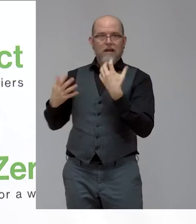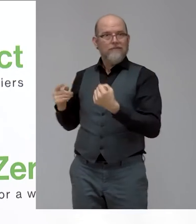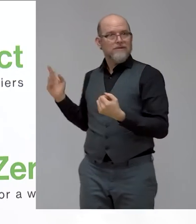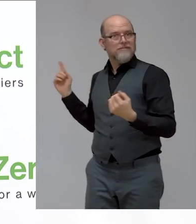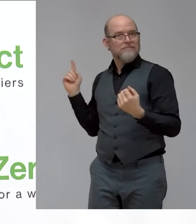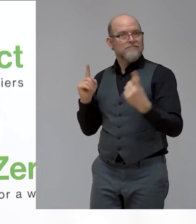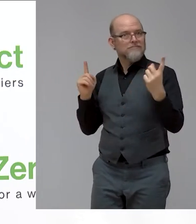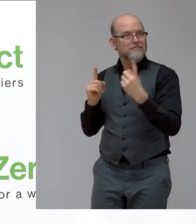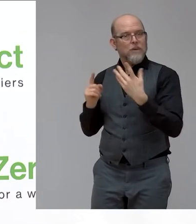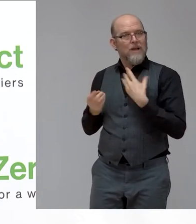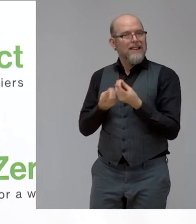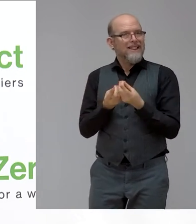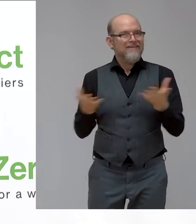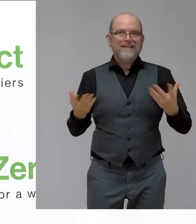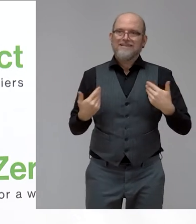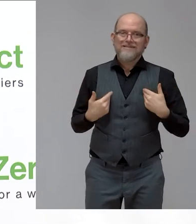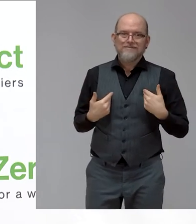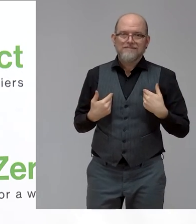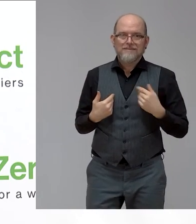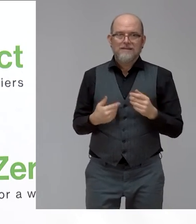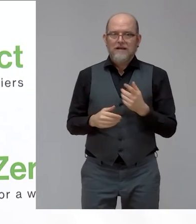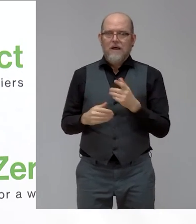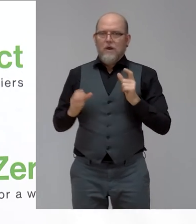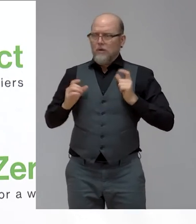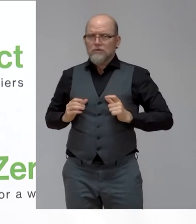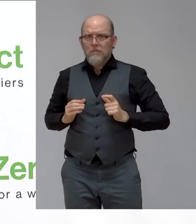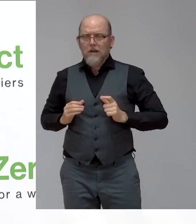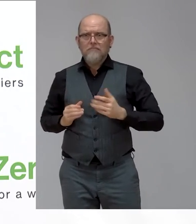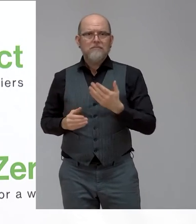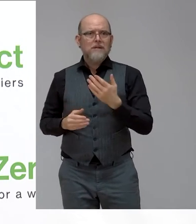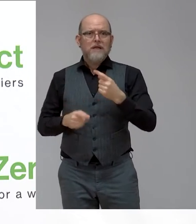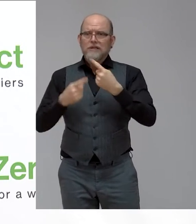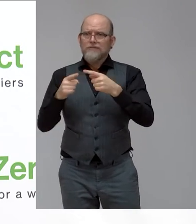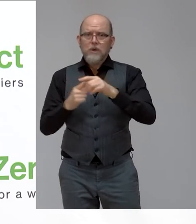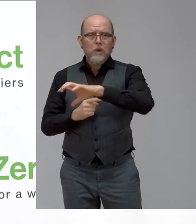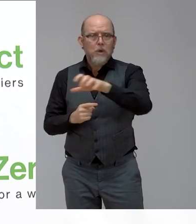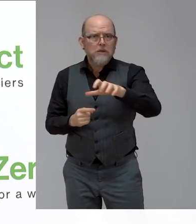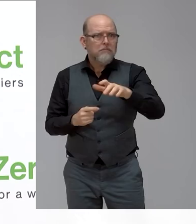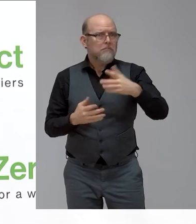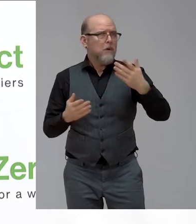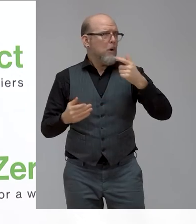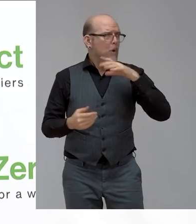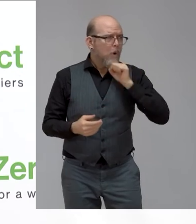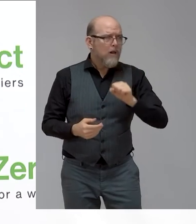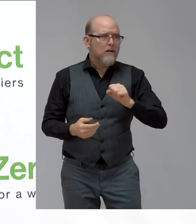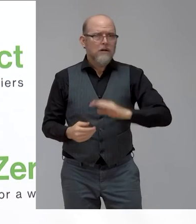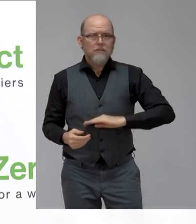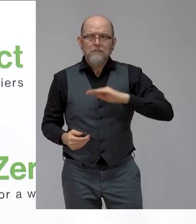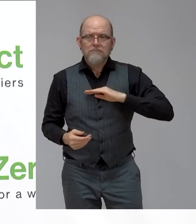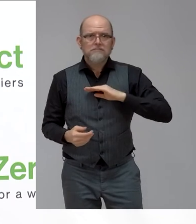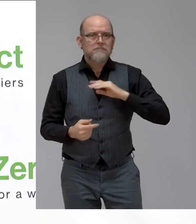range of customers with different nationalities, different abilities, different ages, different genders, different religions,